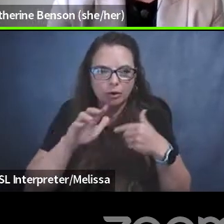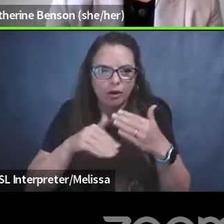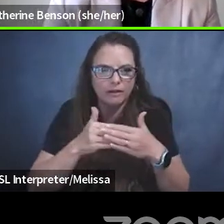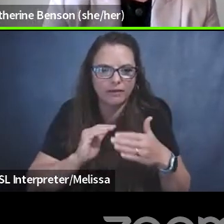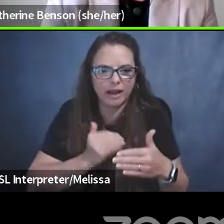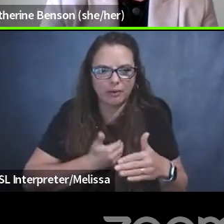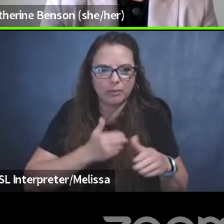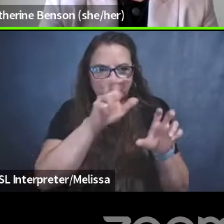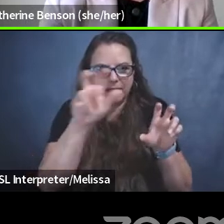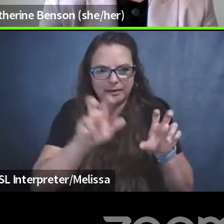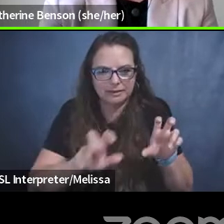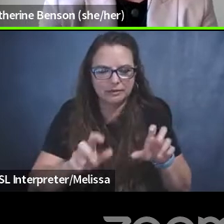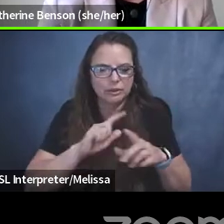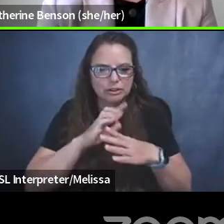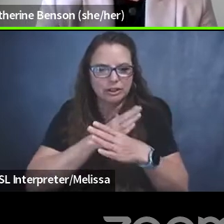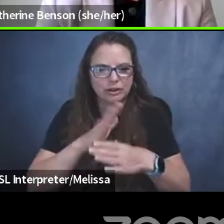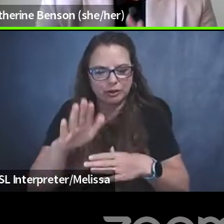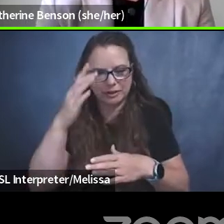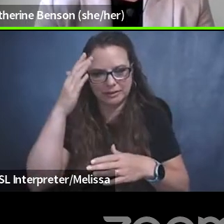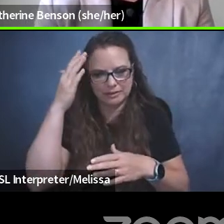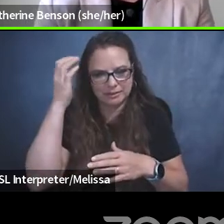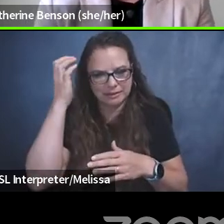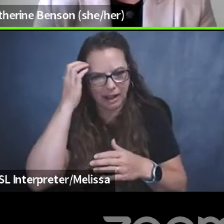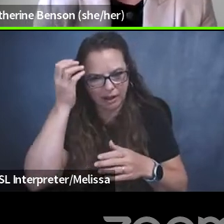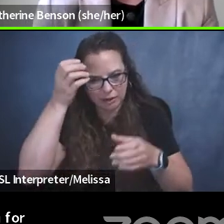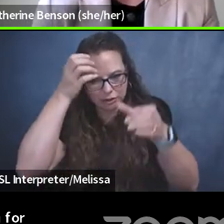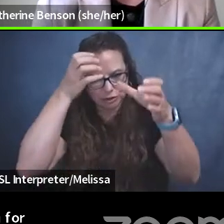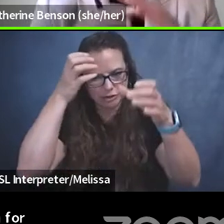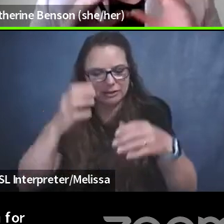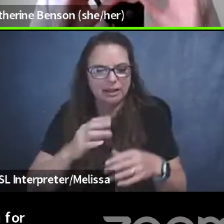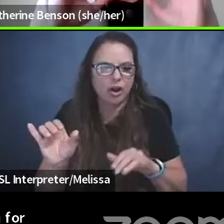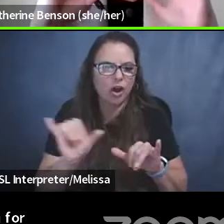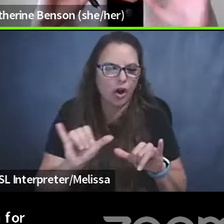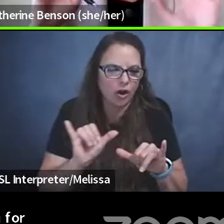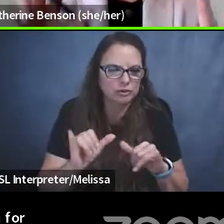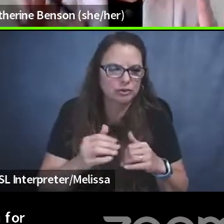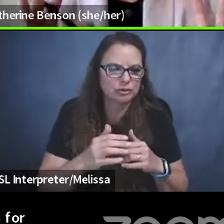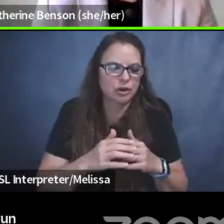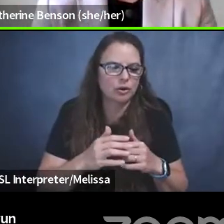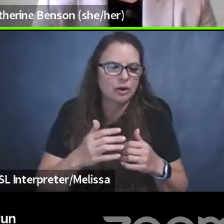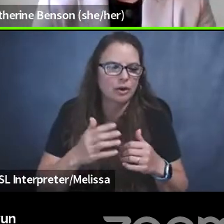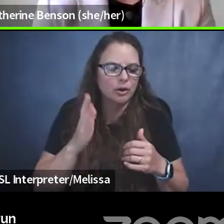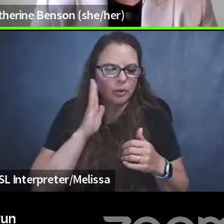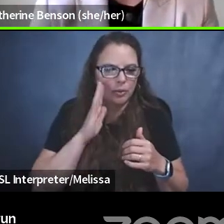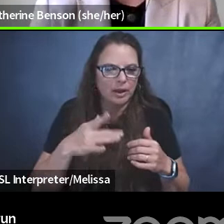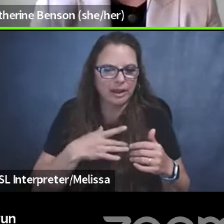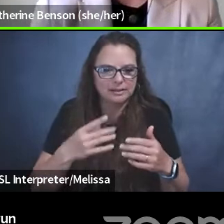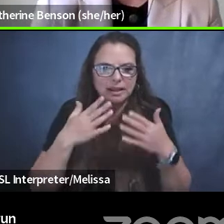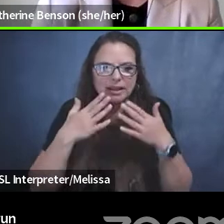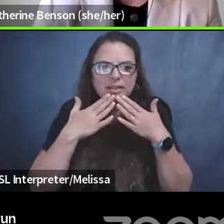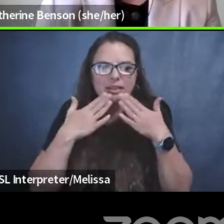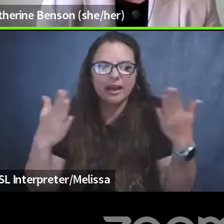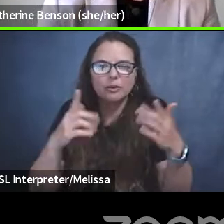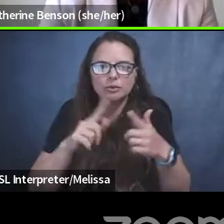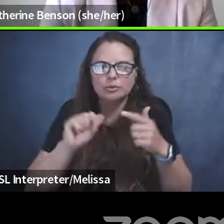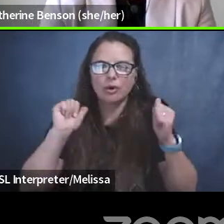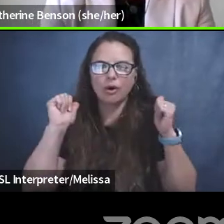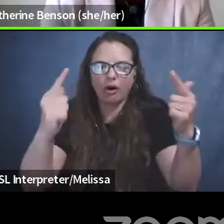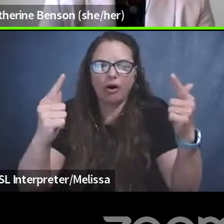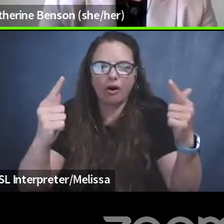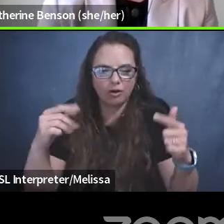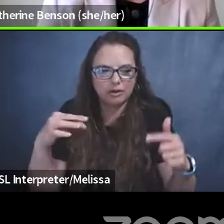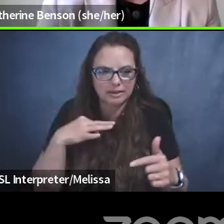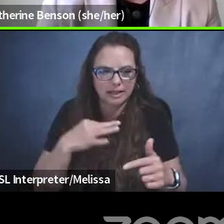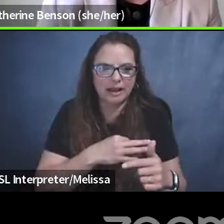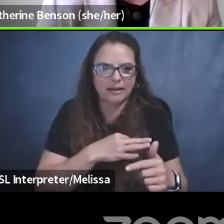sharing their knowledge and their insights with us tonight. And I'd also like to put a huge thank you to all the staff at the BCCLA